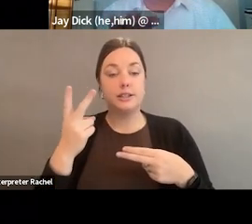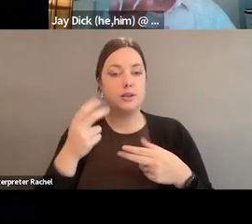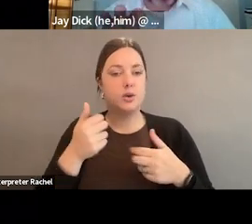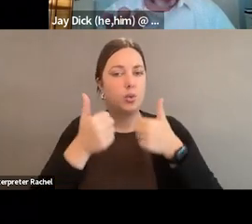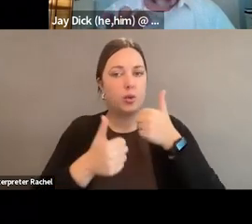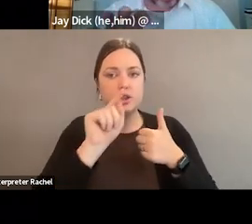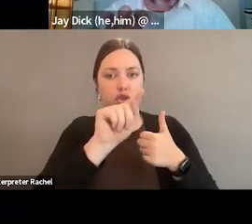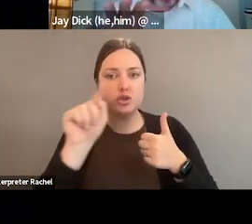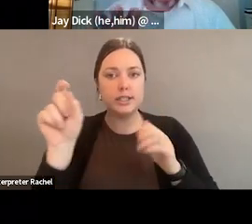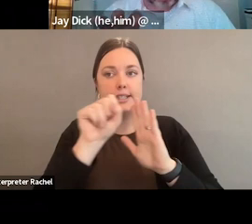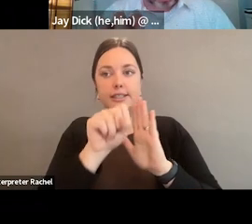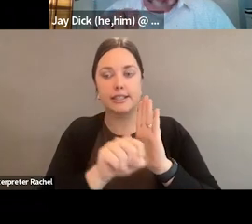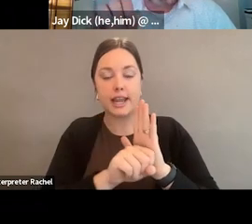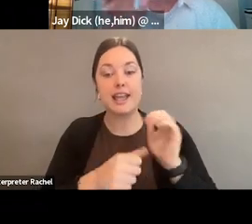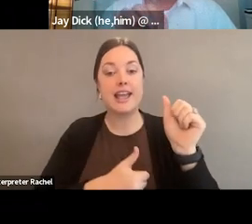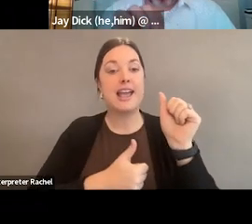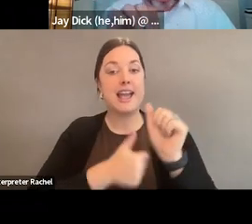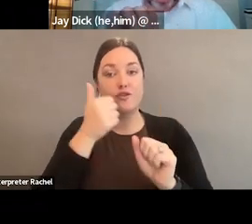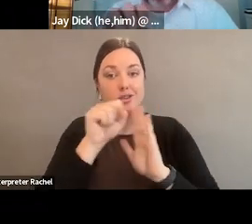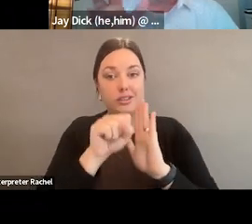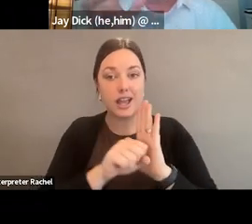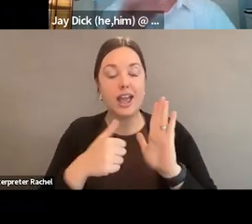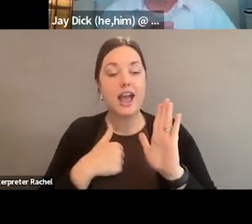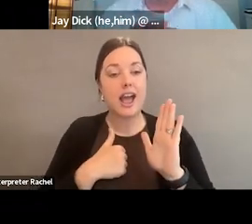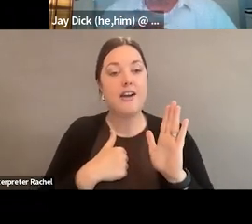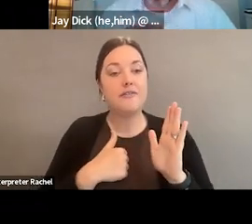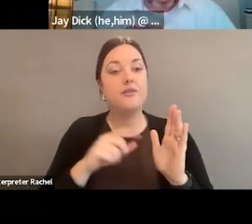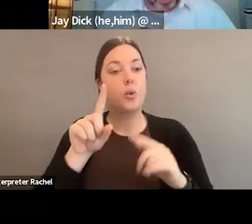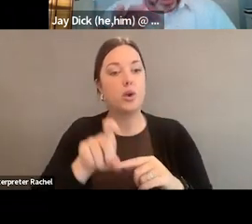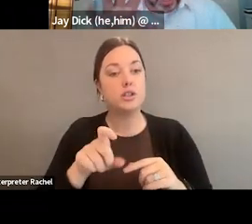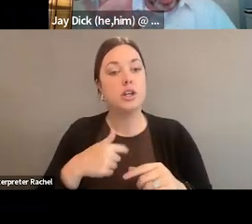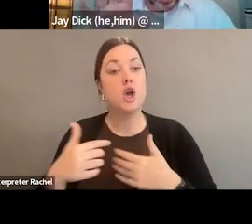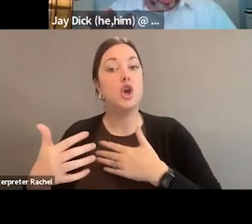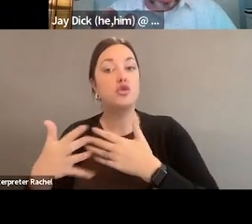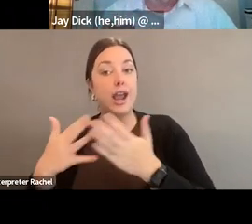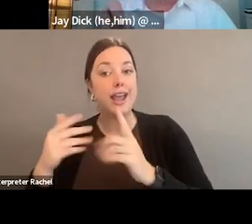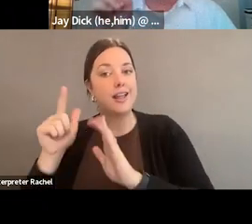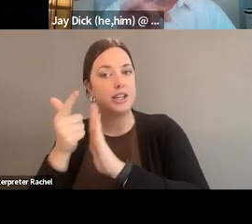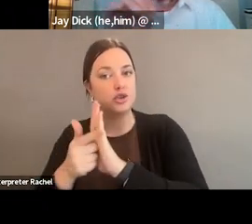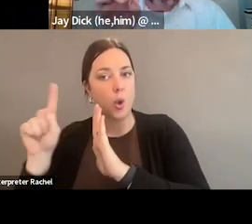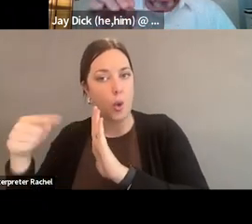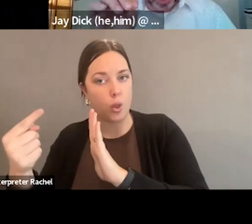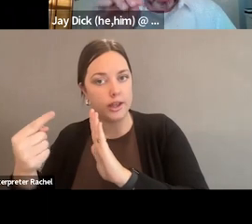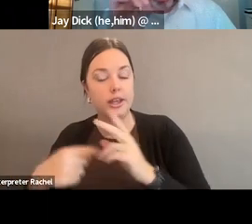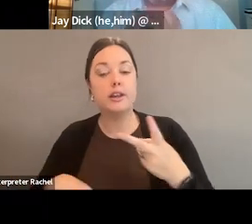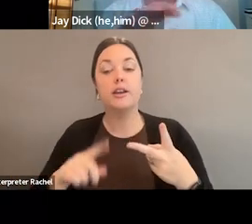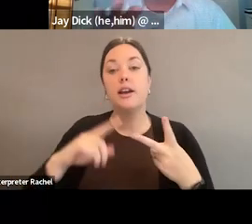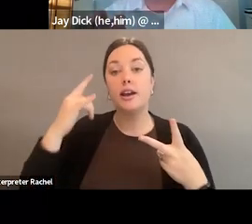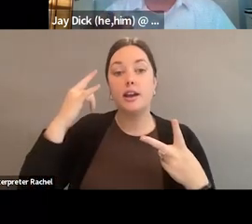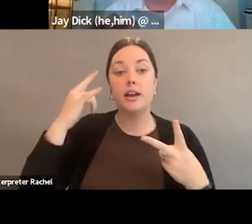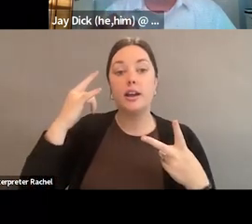Every state has some form of a ballot question. The gray states, only the legislature can do it. In the orange states, like California,